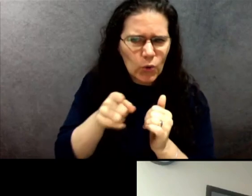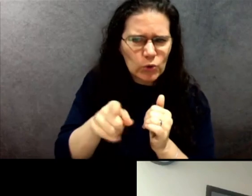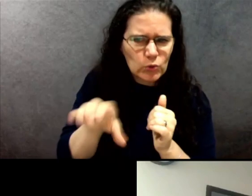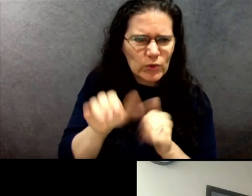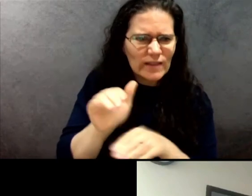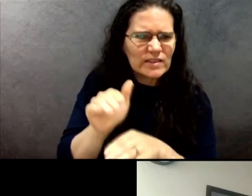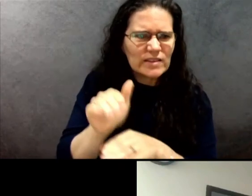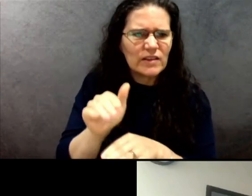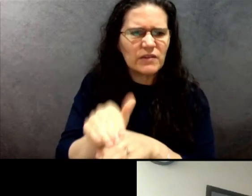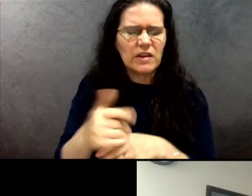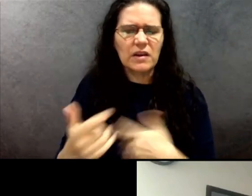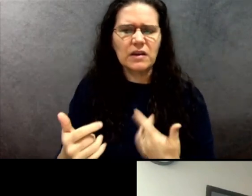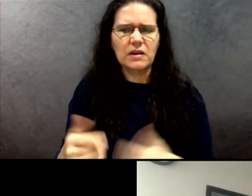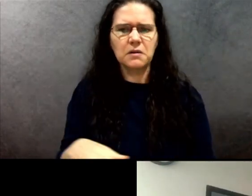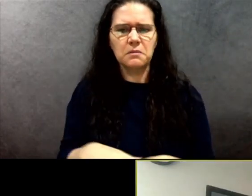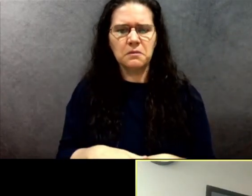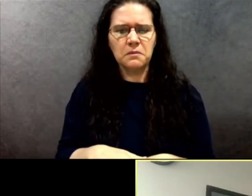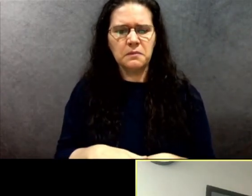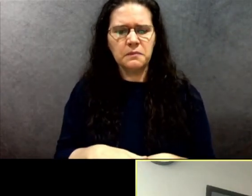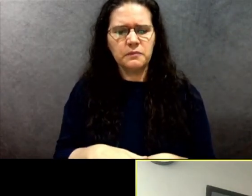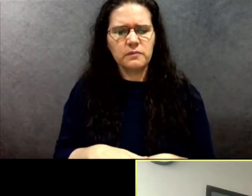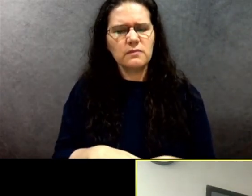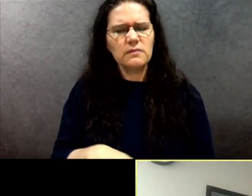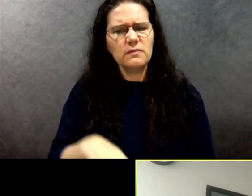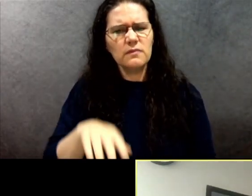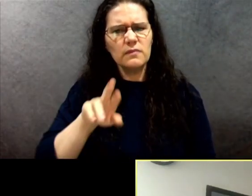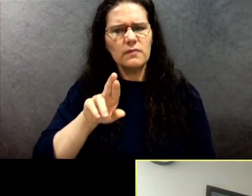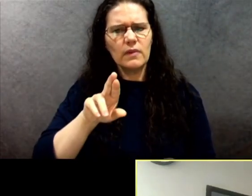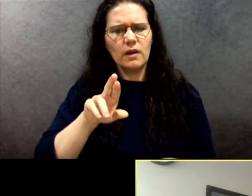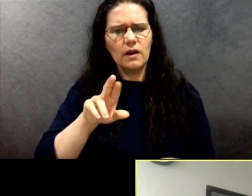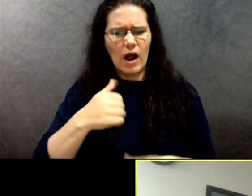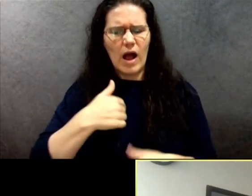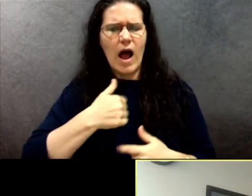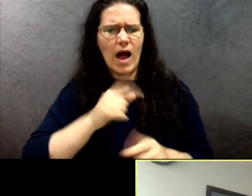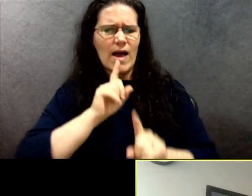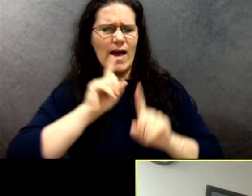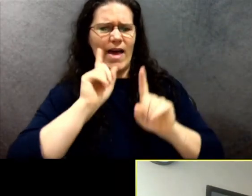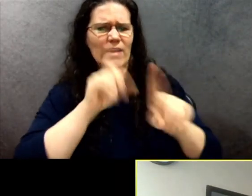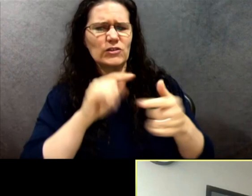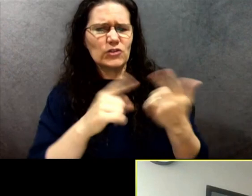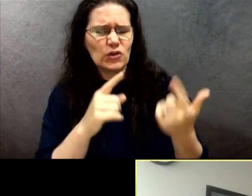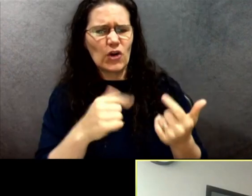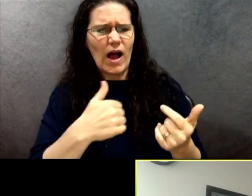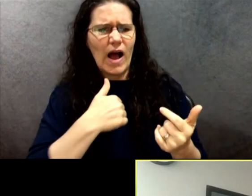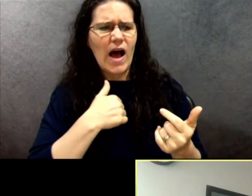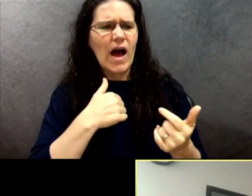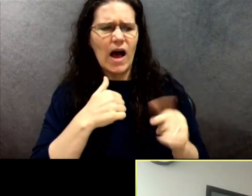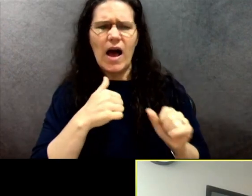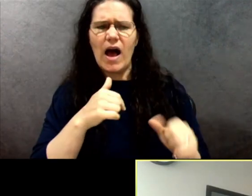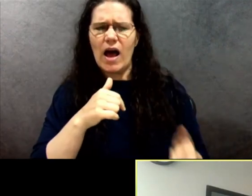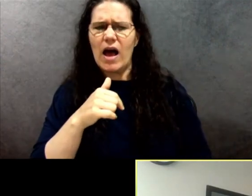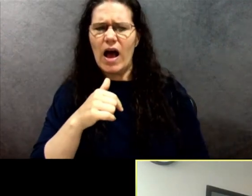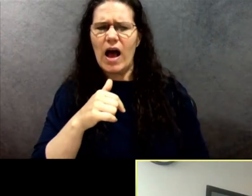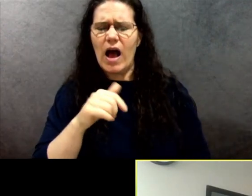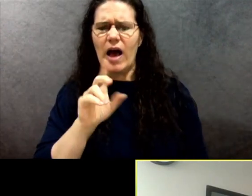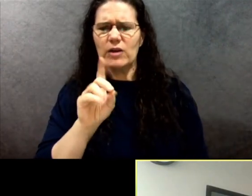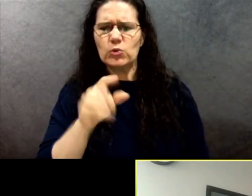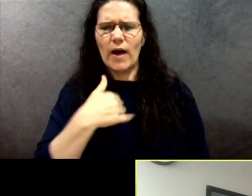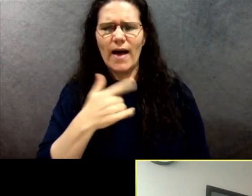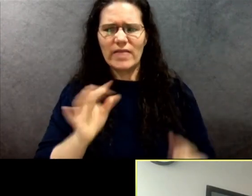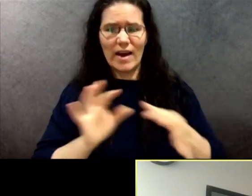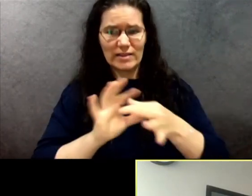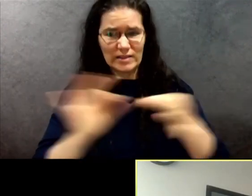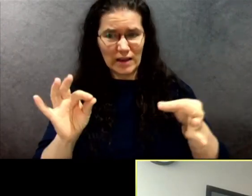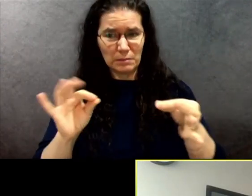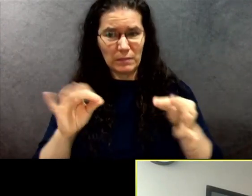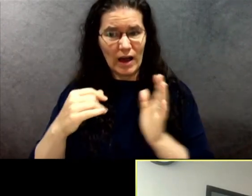evening, Lieutenant Pedrini? I'm doing good, and Mr. Curry, I have that statement. If the panel wants to hear me read